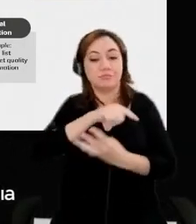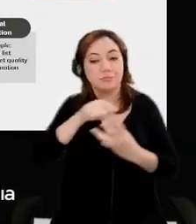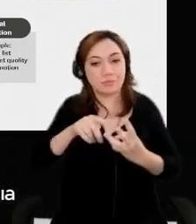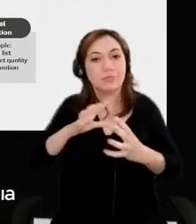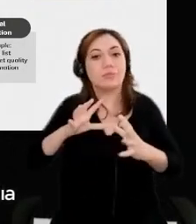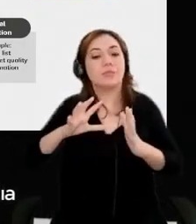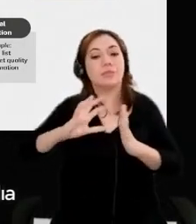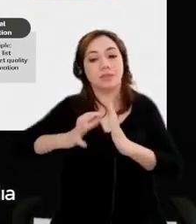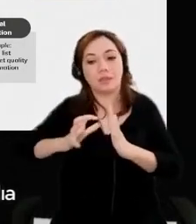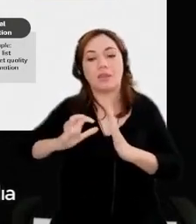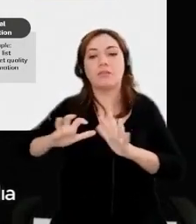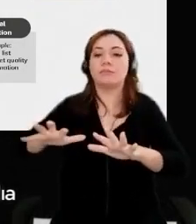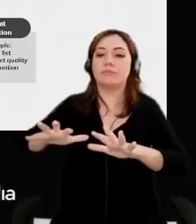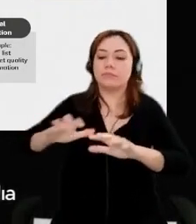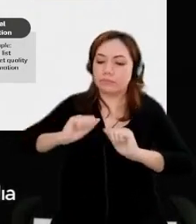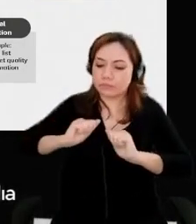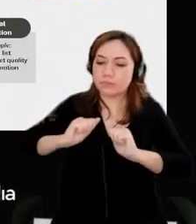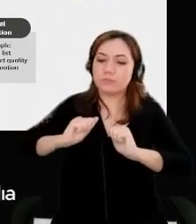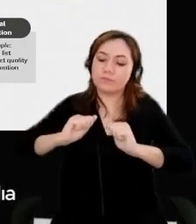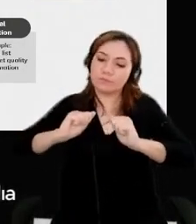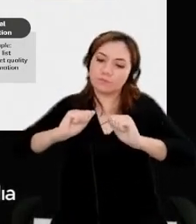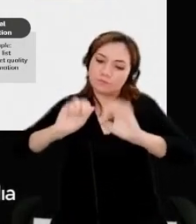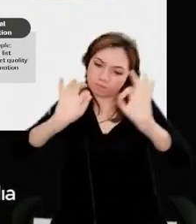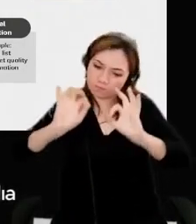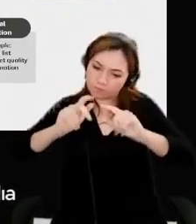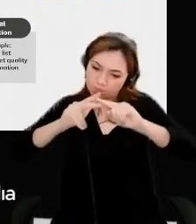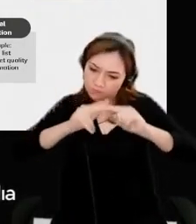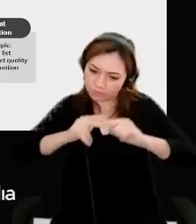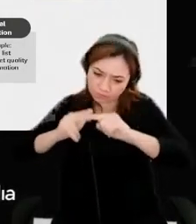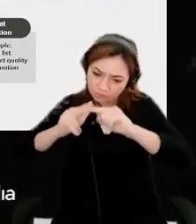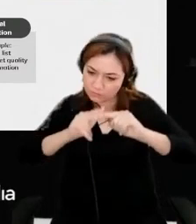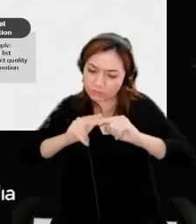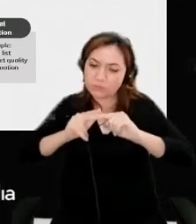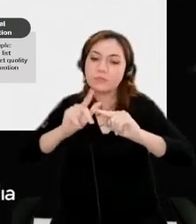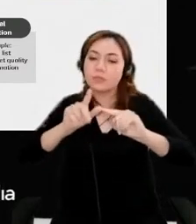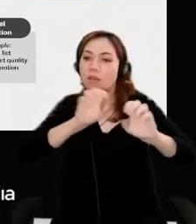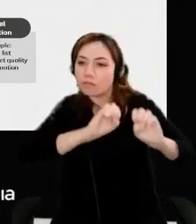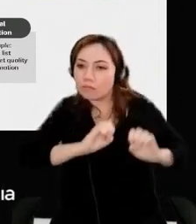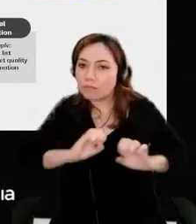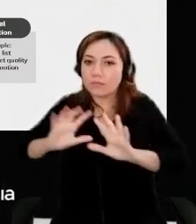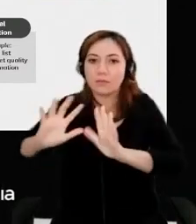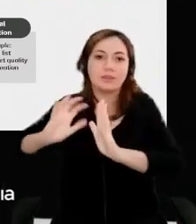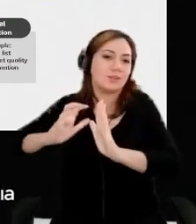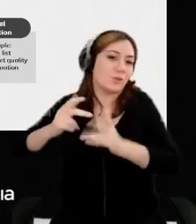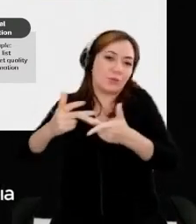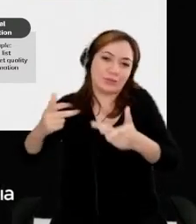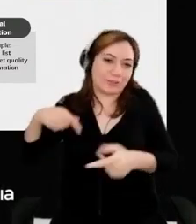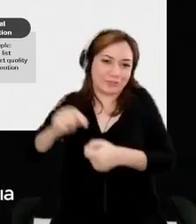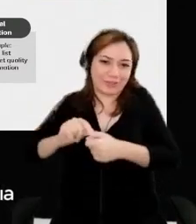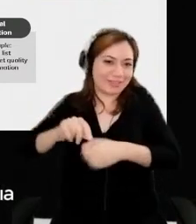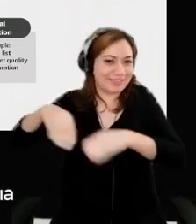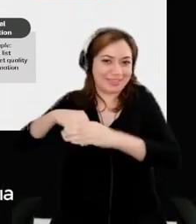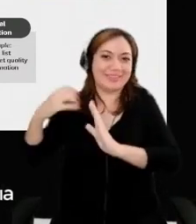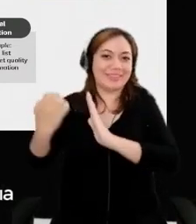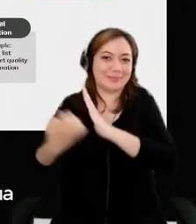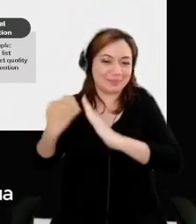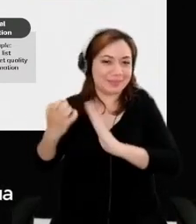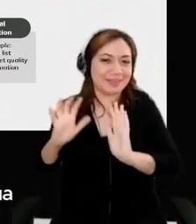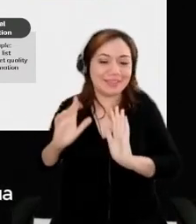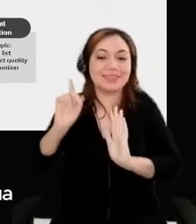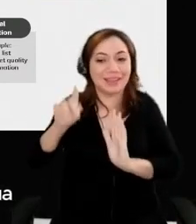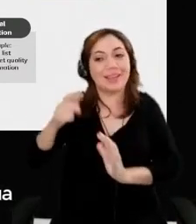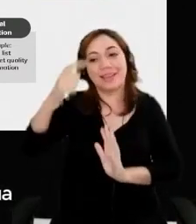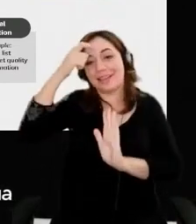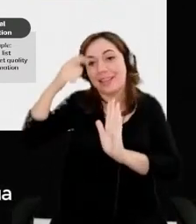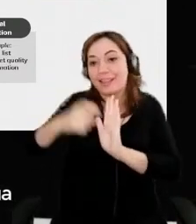this data, and leverage this data to do everything that we do across the company. And we're putting AI on top of that.